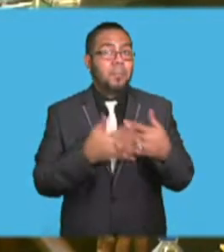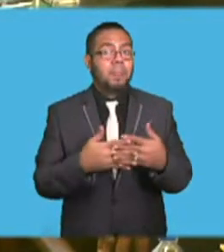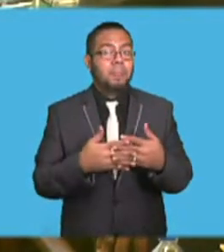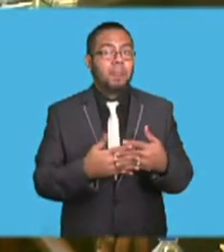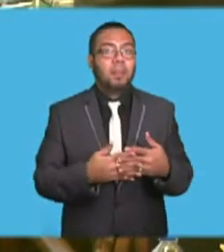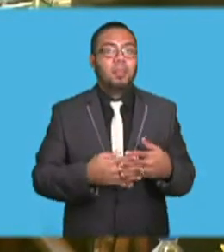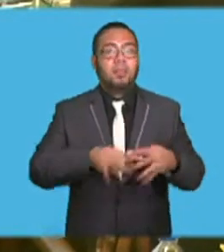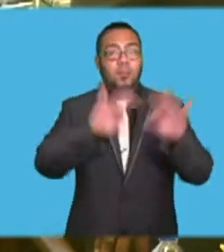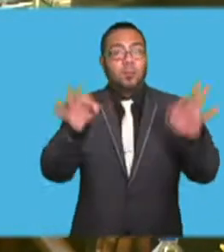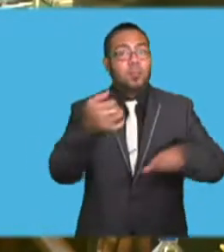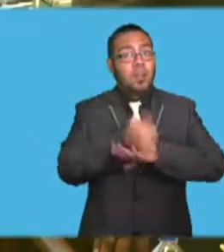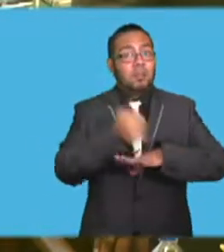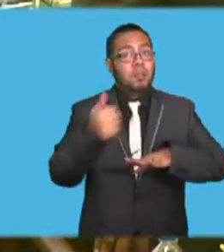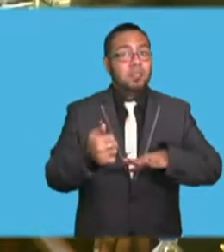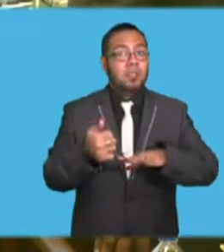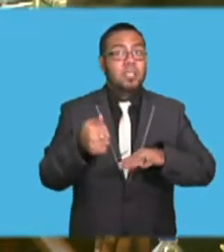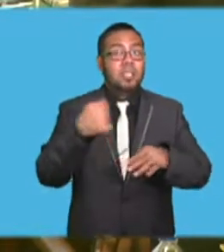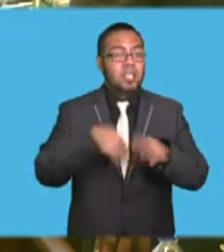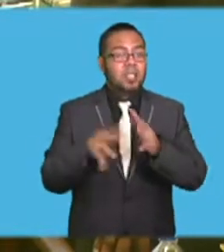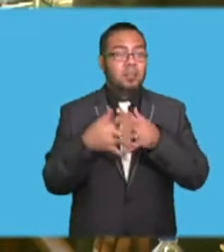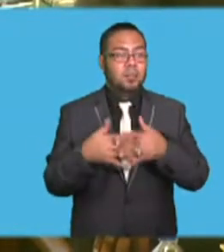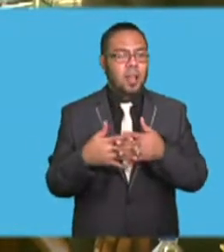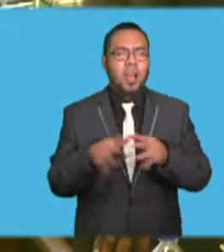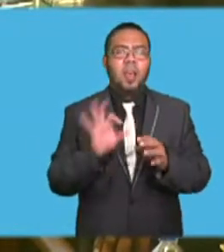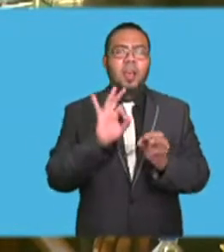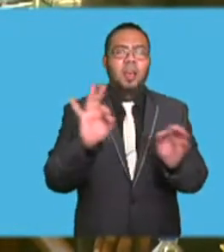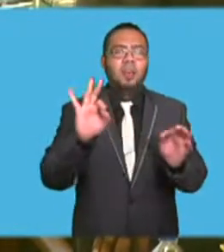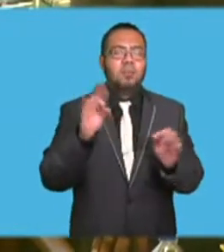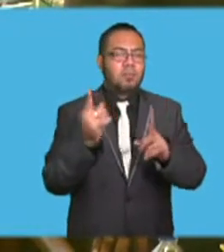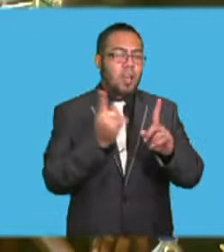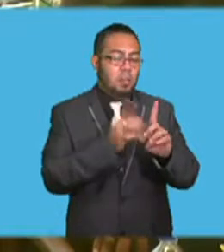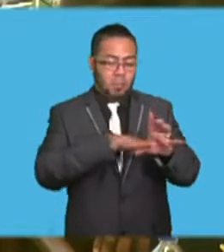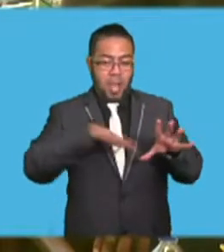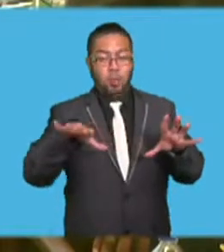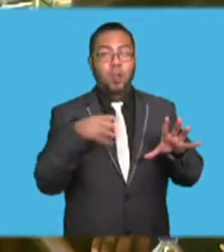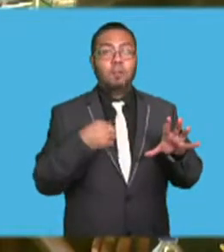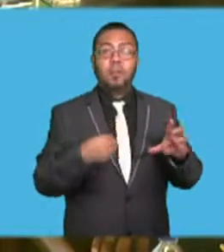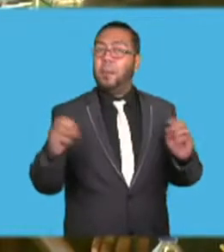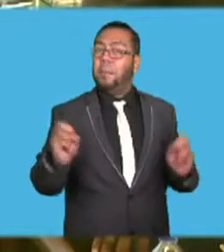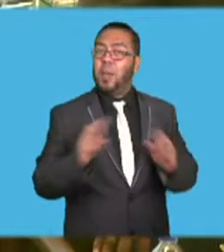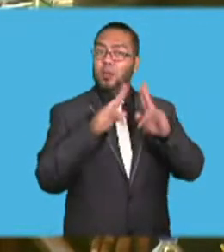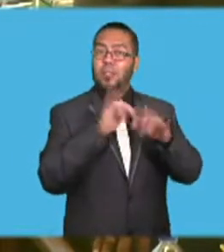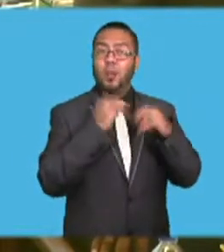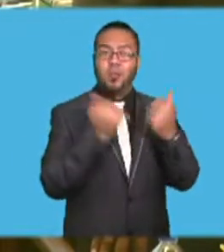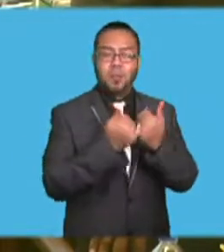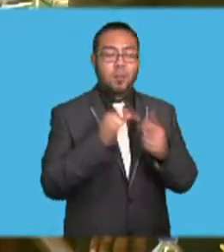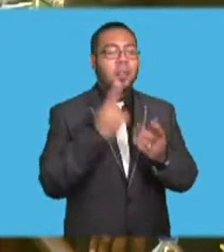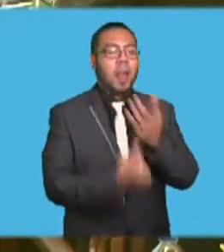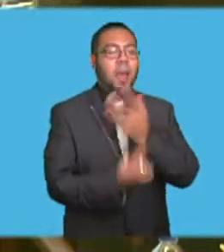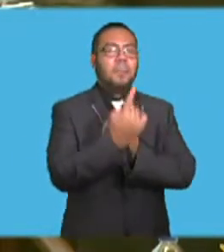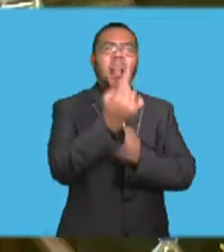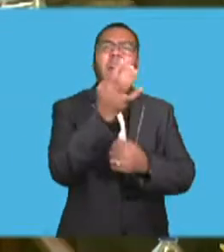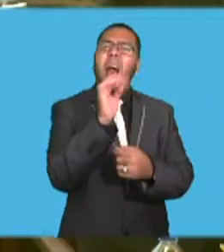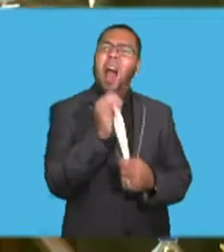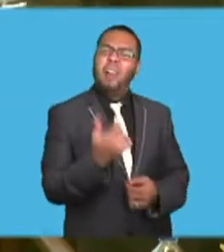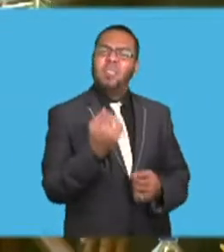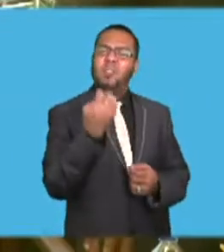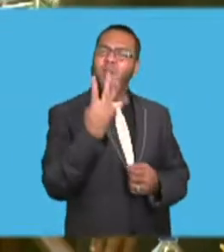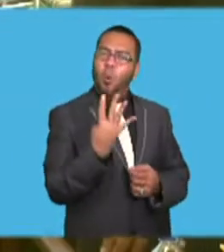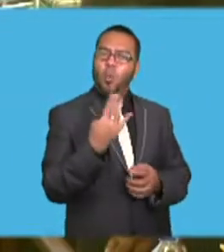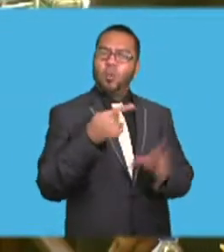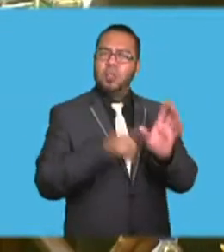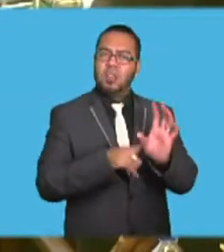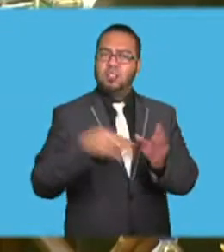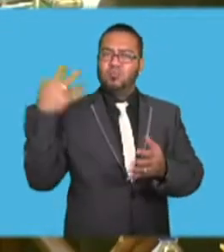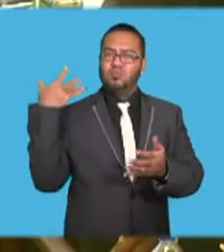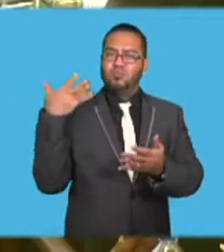government has decided to come out of the Paris Agreement. But that legally will take place after four years. But the subnational governments